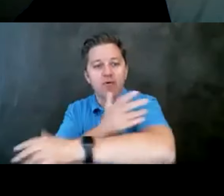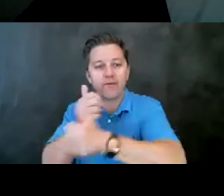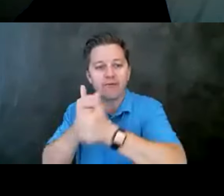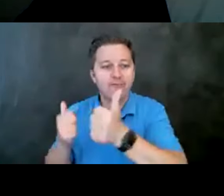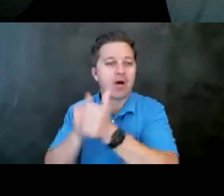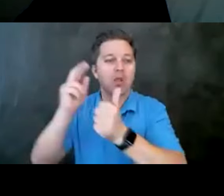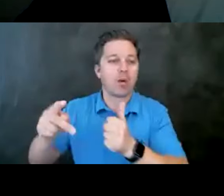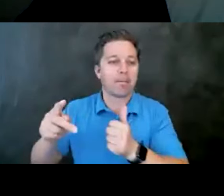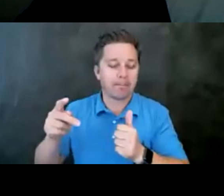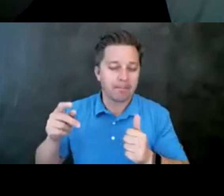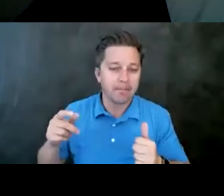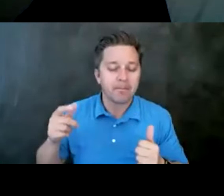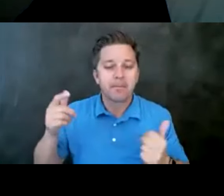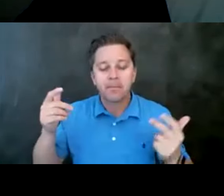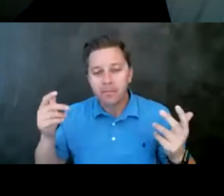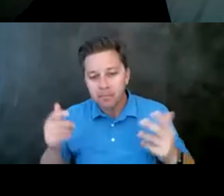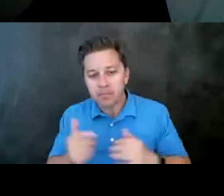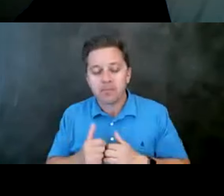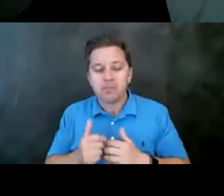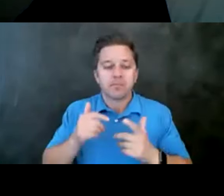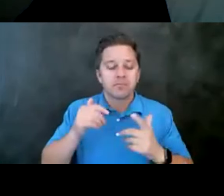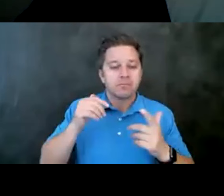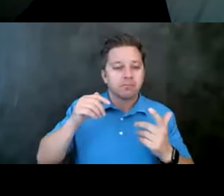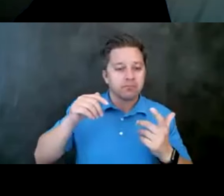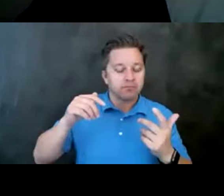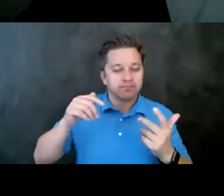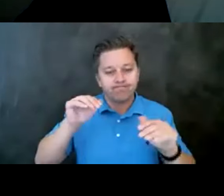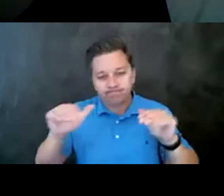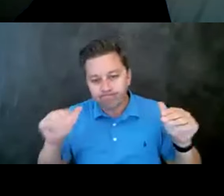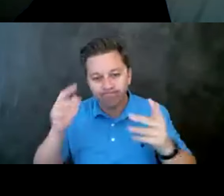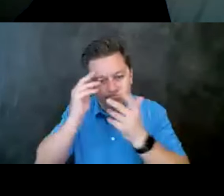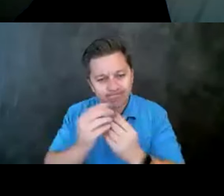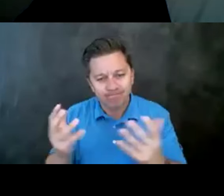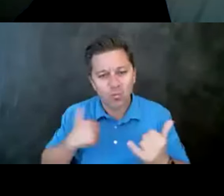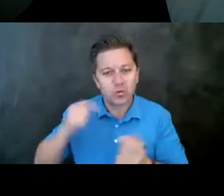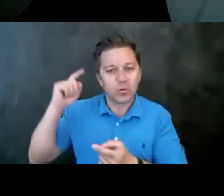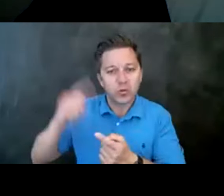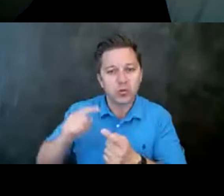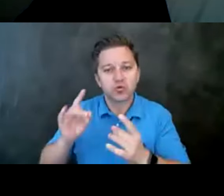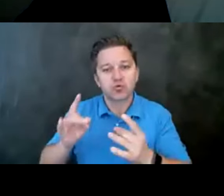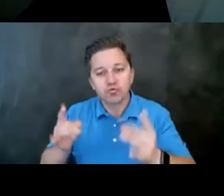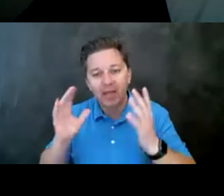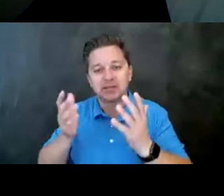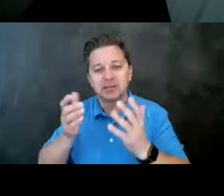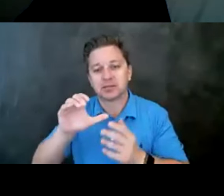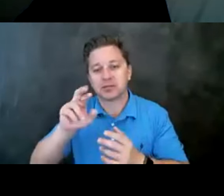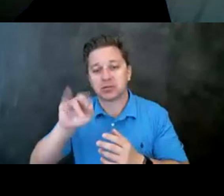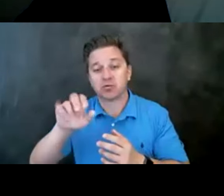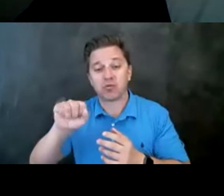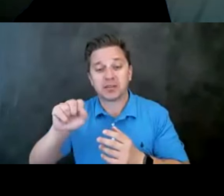that we're want to, um, um, reduce crisis services and, um,